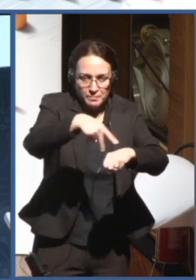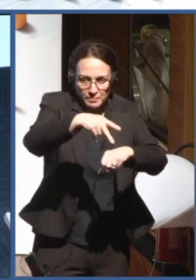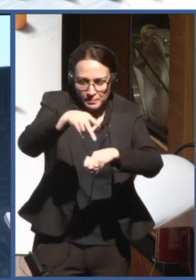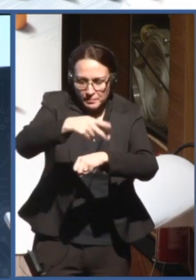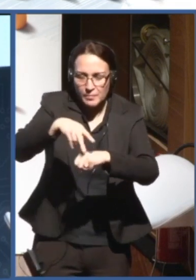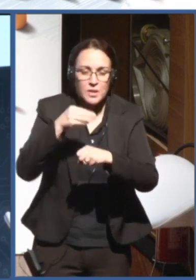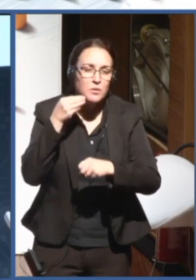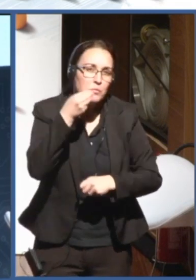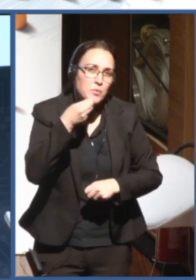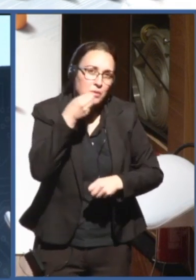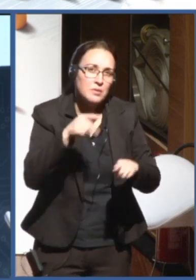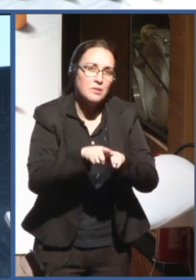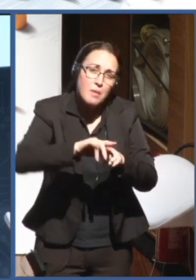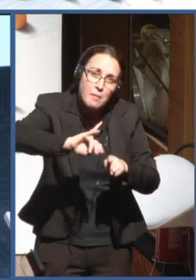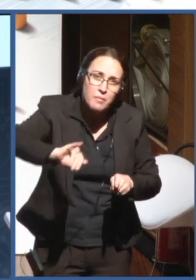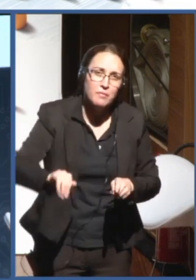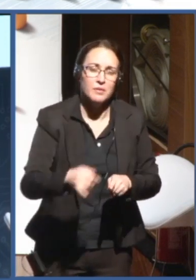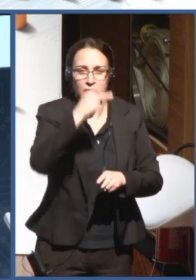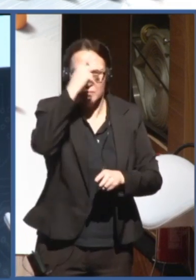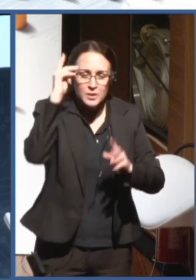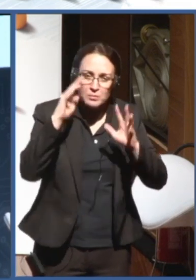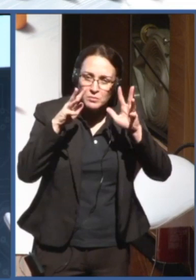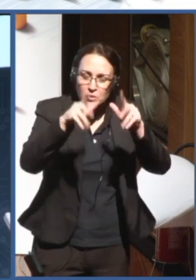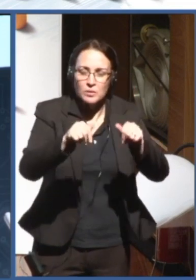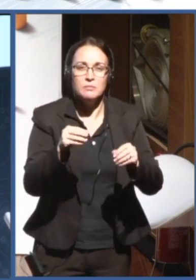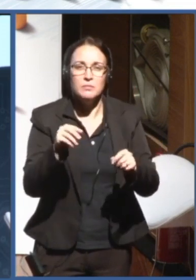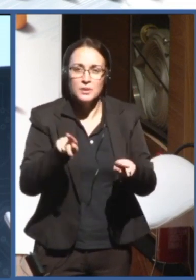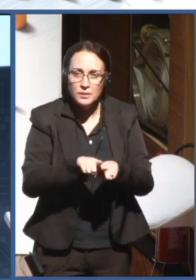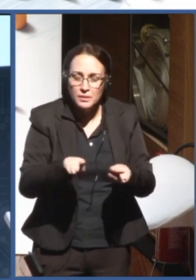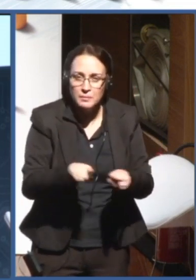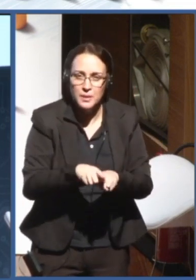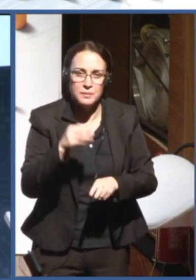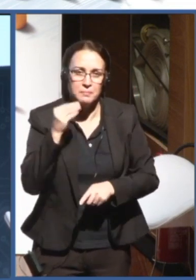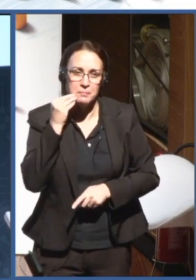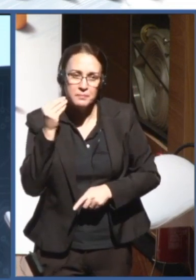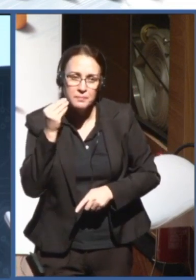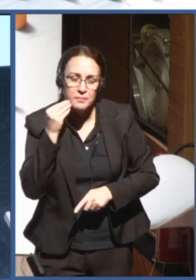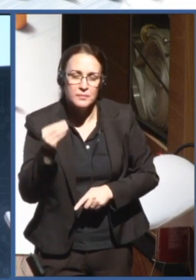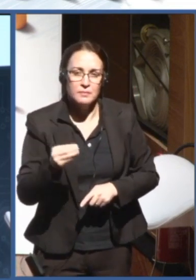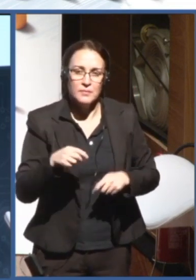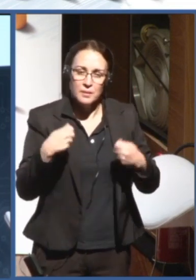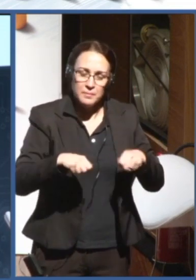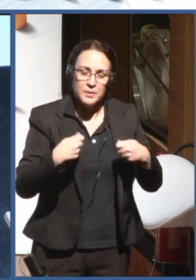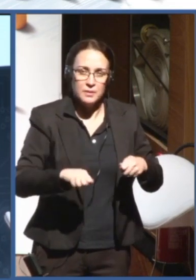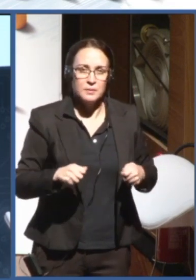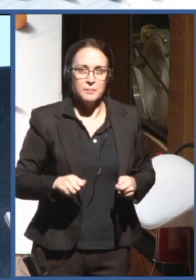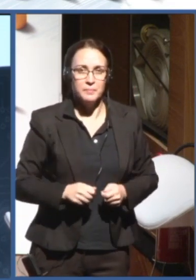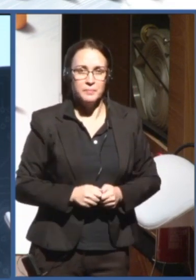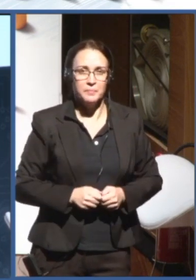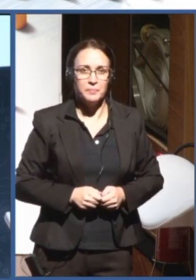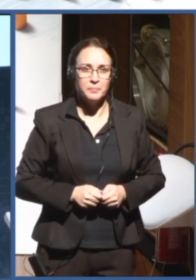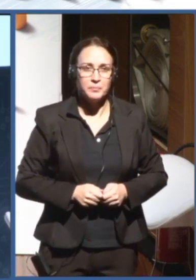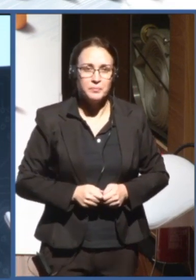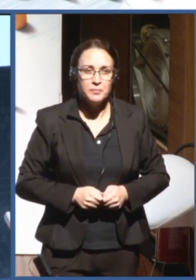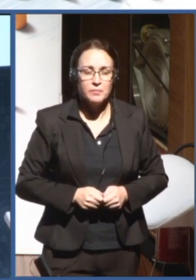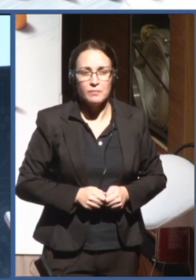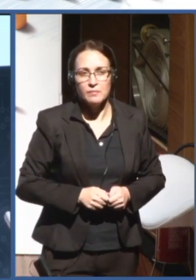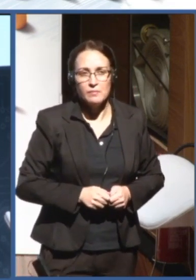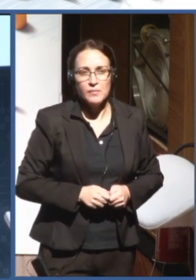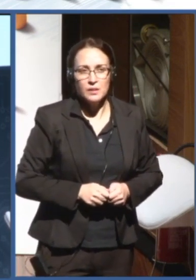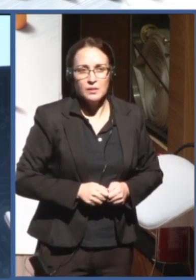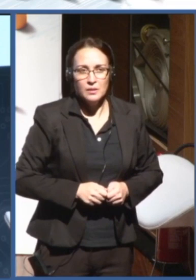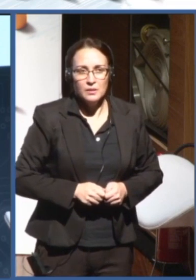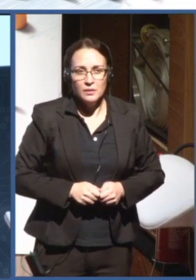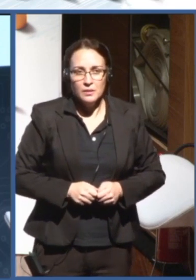We also want to on the need to consider the advances that are made in countries